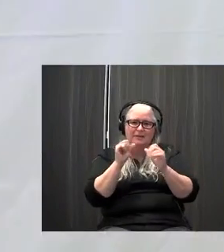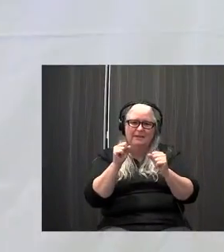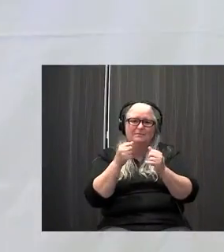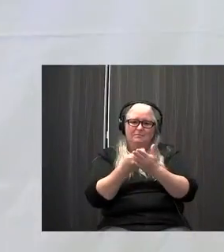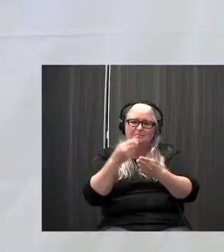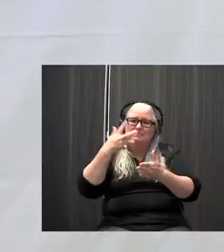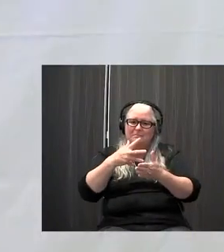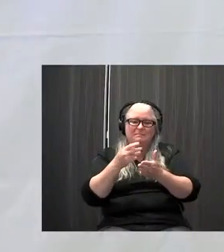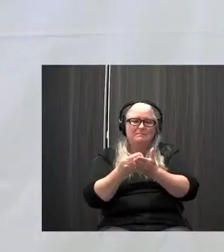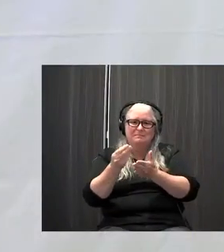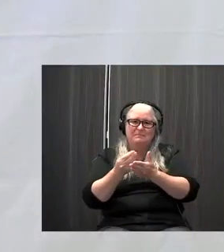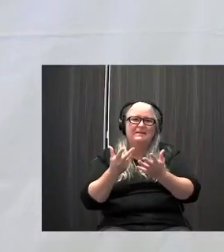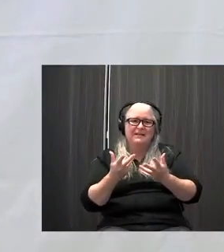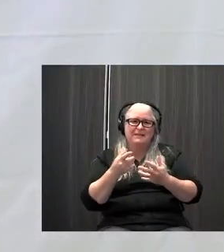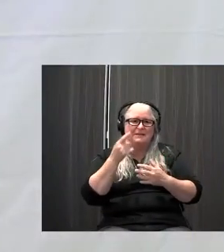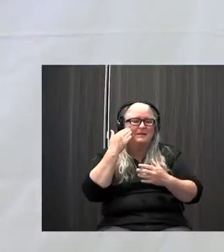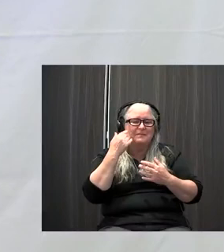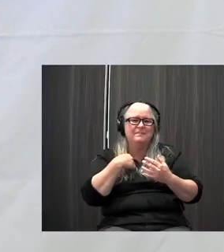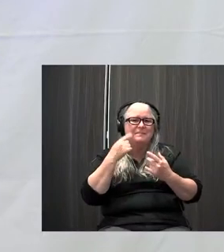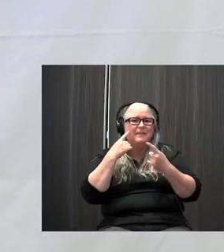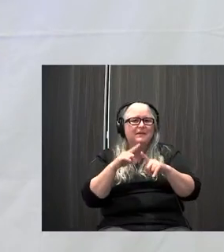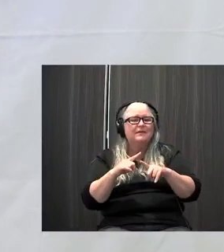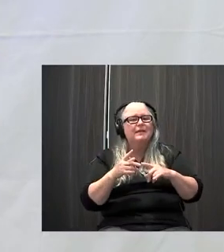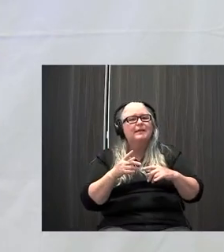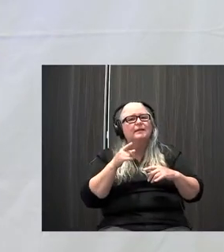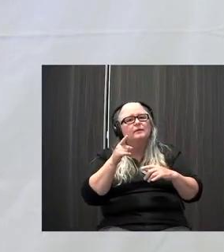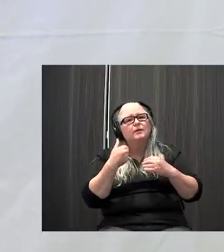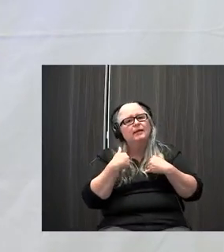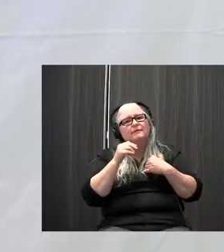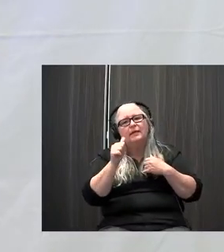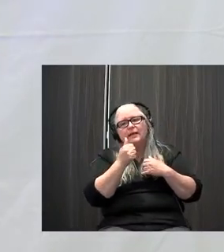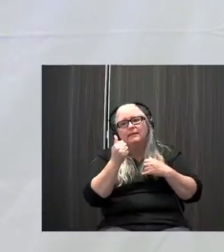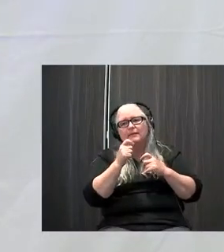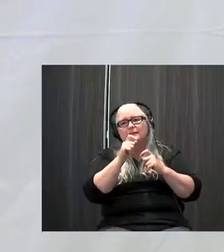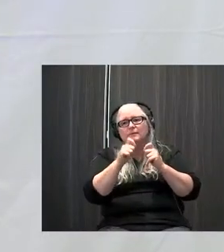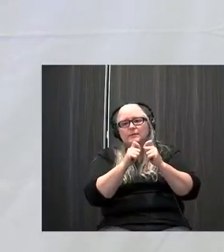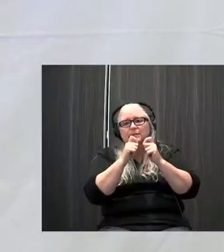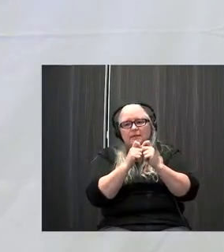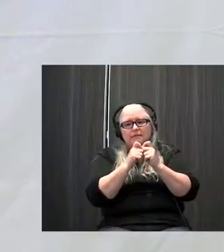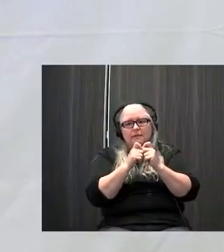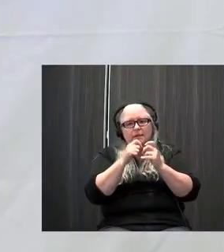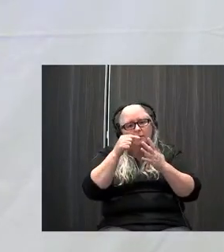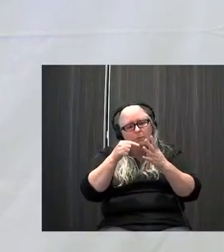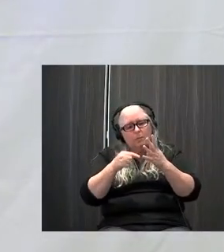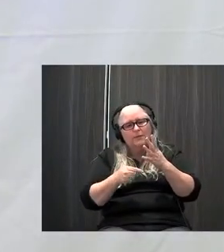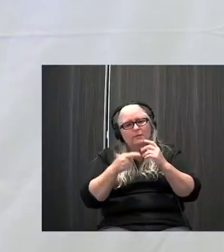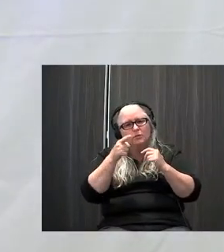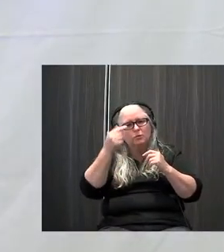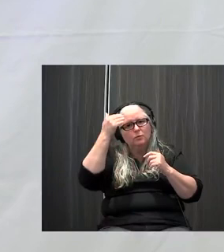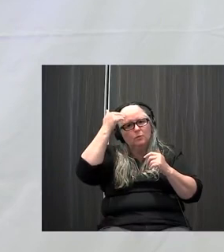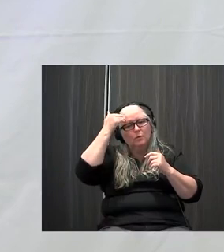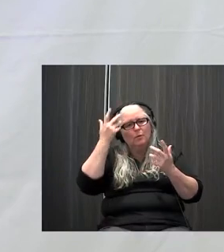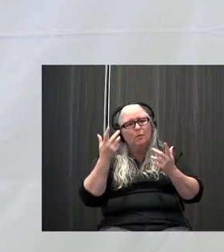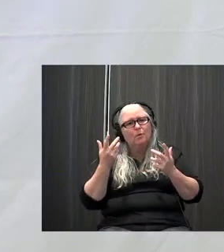any, any of the specific points out here that you've found from the people that you've worked with